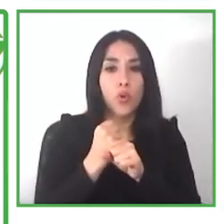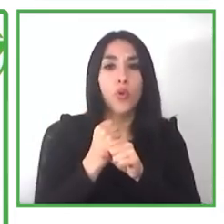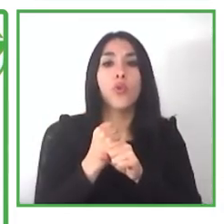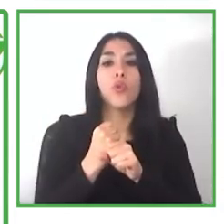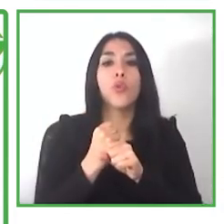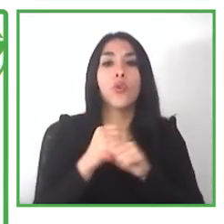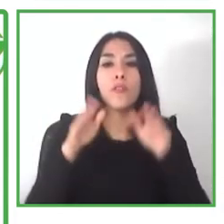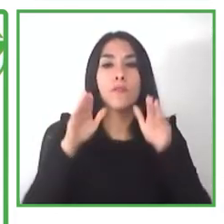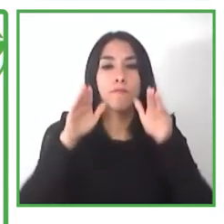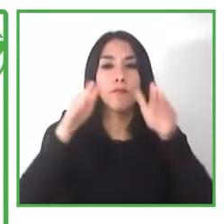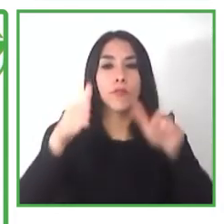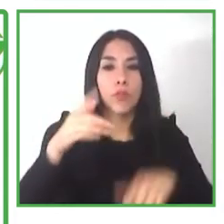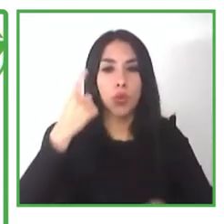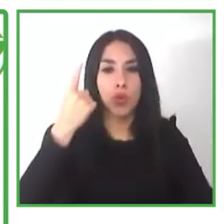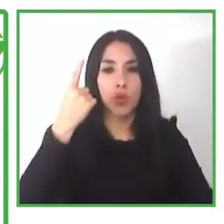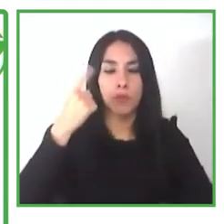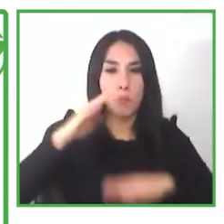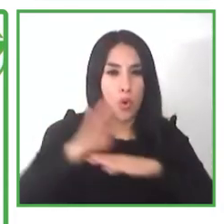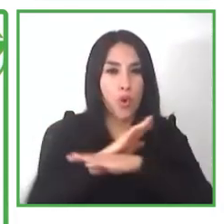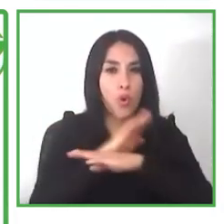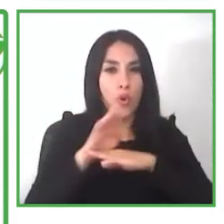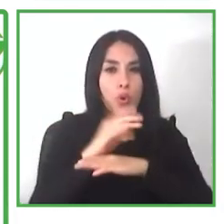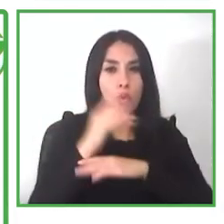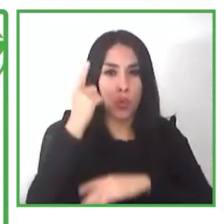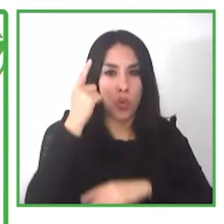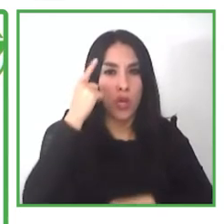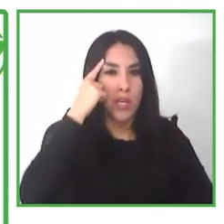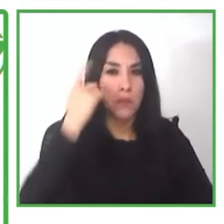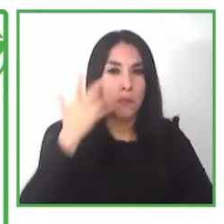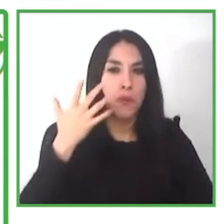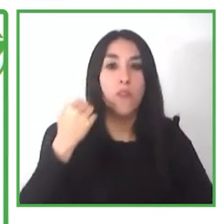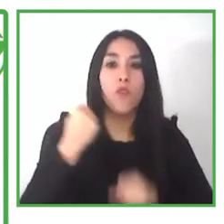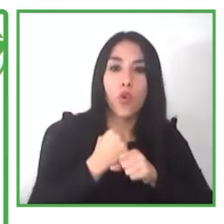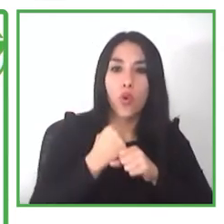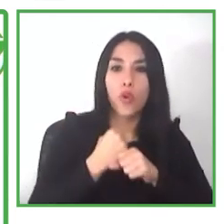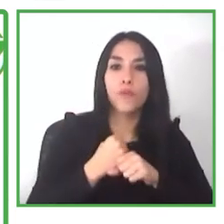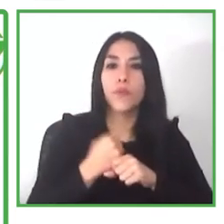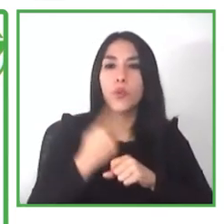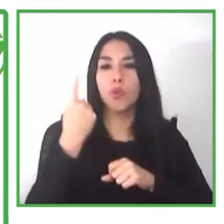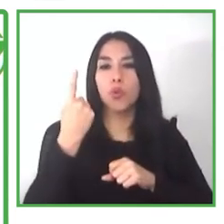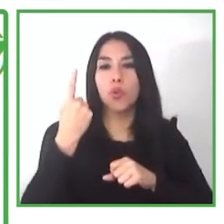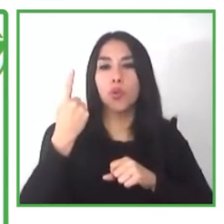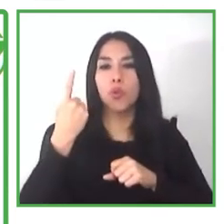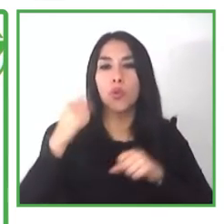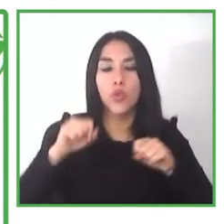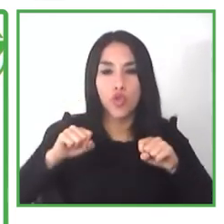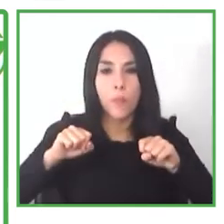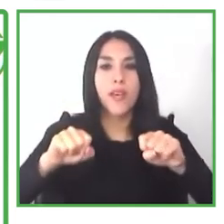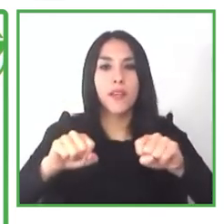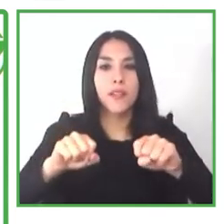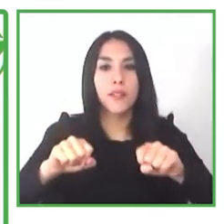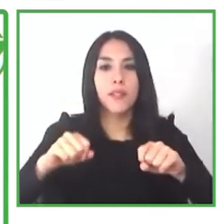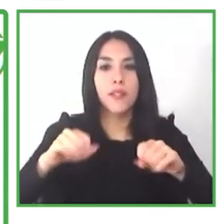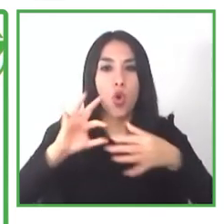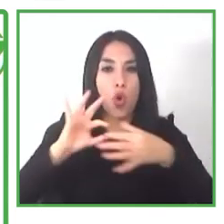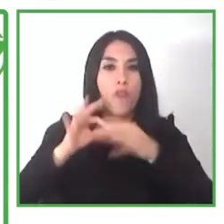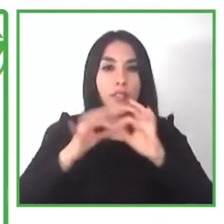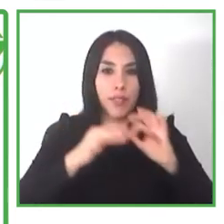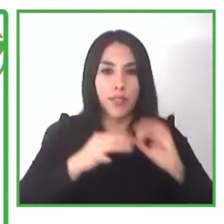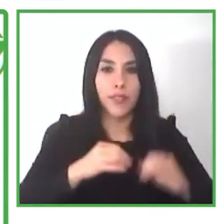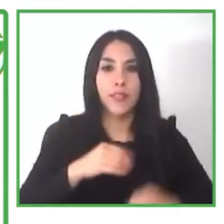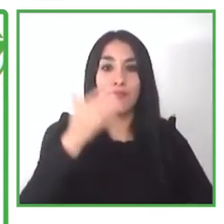supermarket supermarket that was um like promoting and helping through the nations the corporation